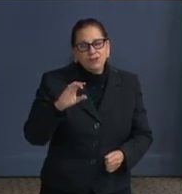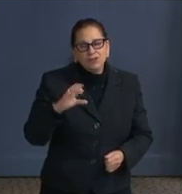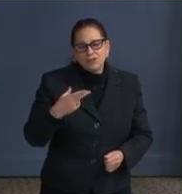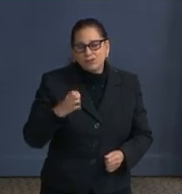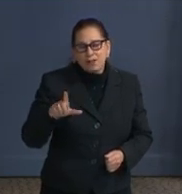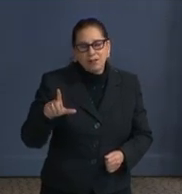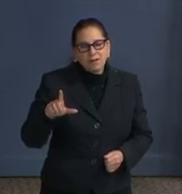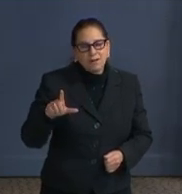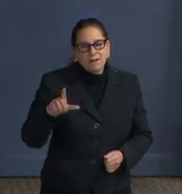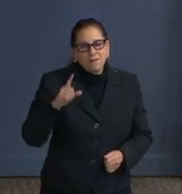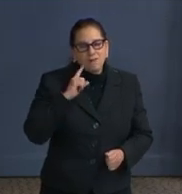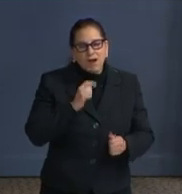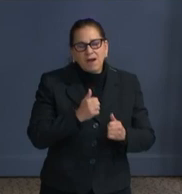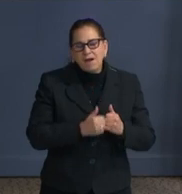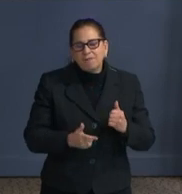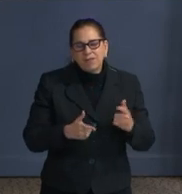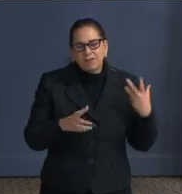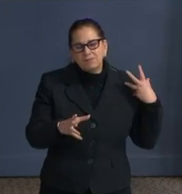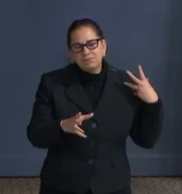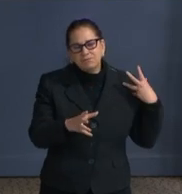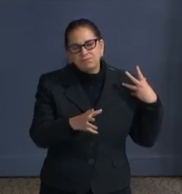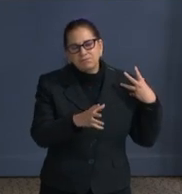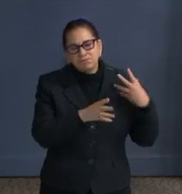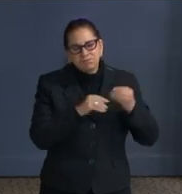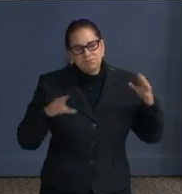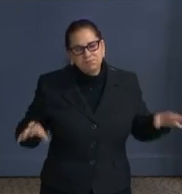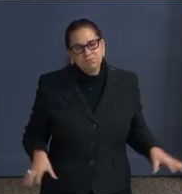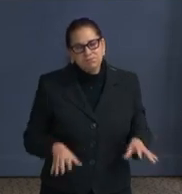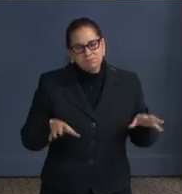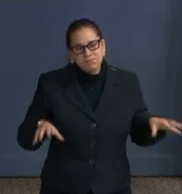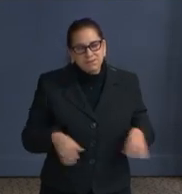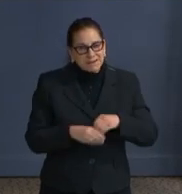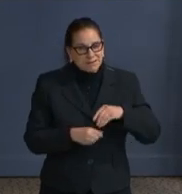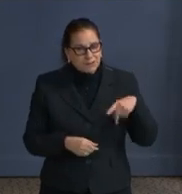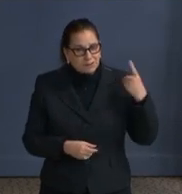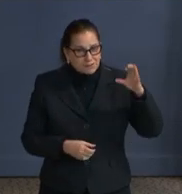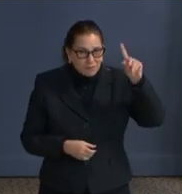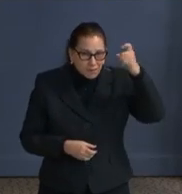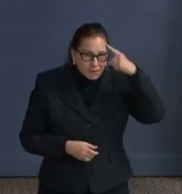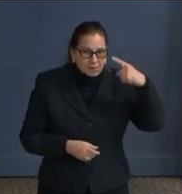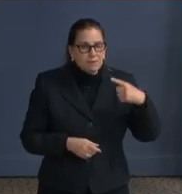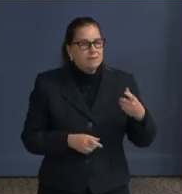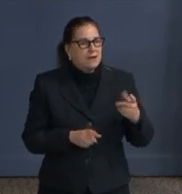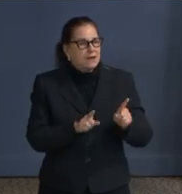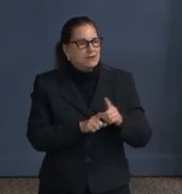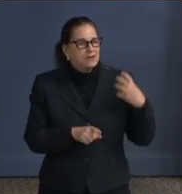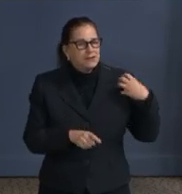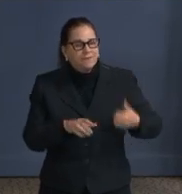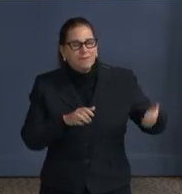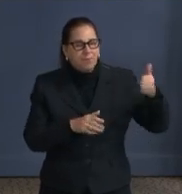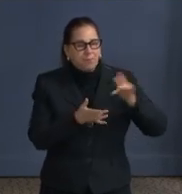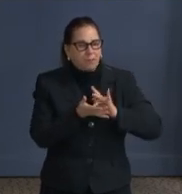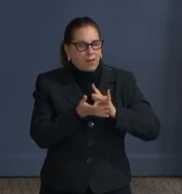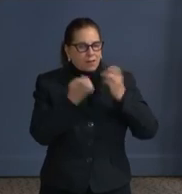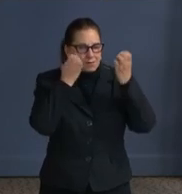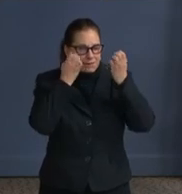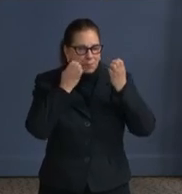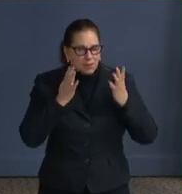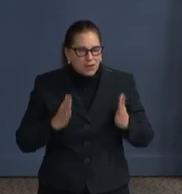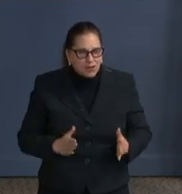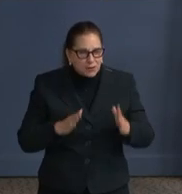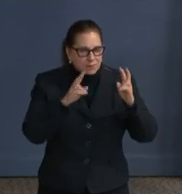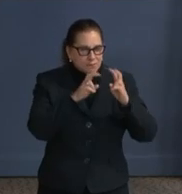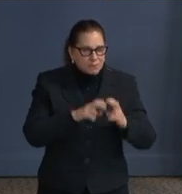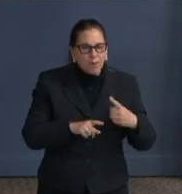district government, both as the chief medical examiner, as well as the interim deputy